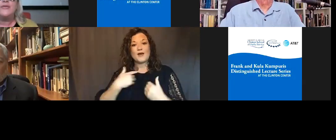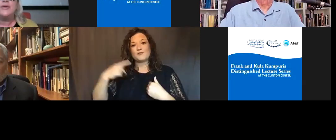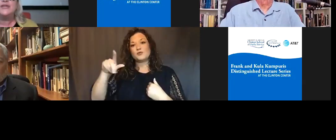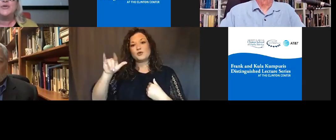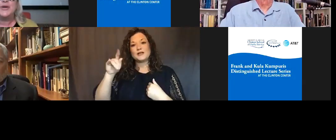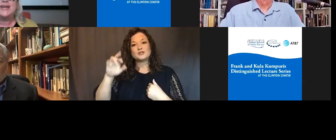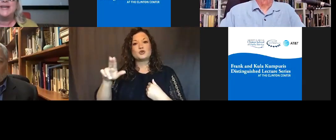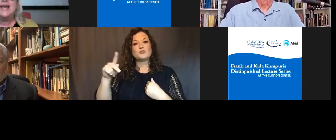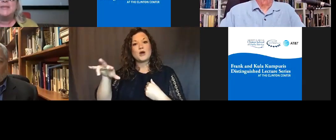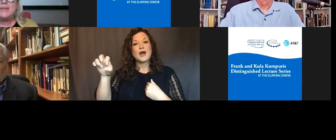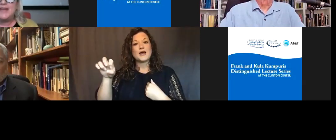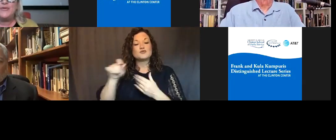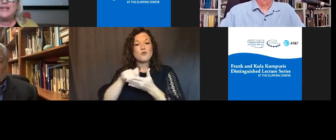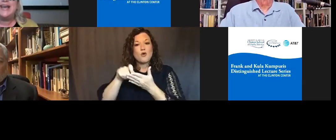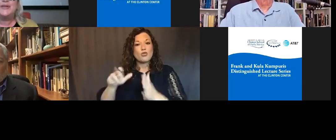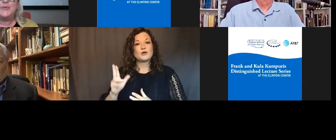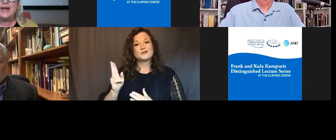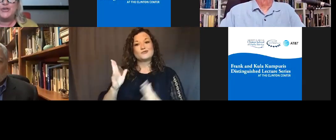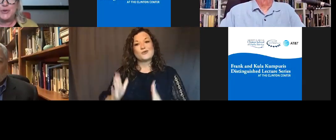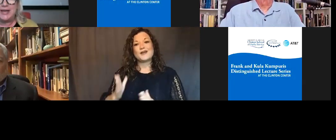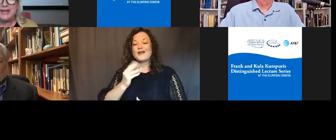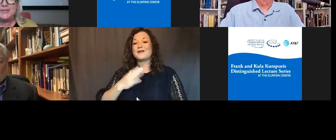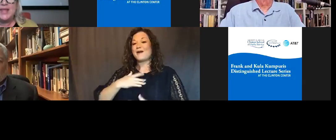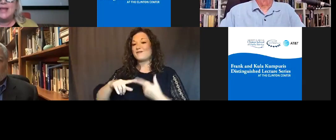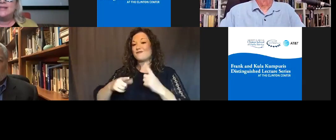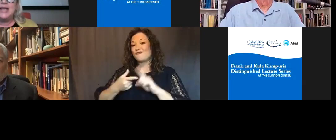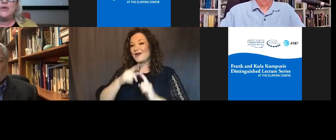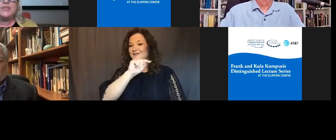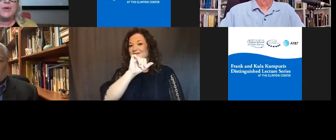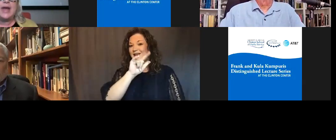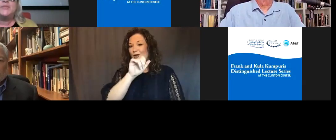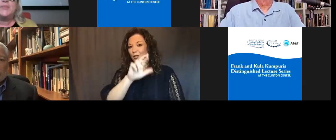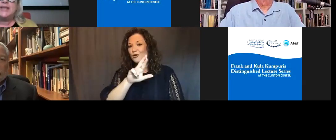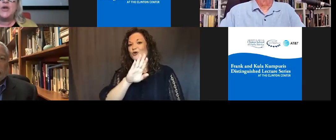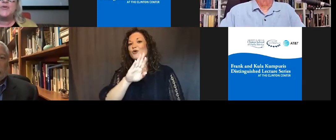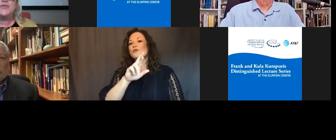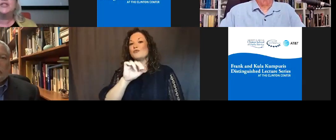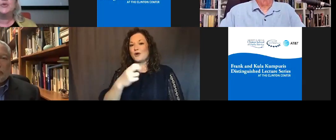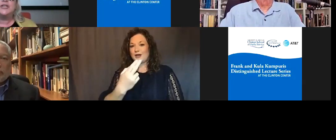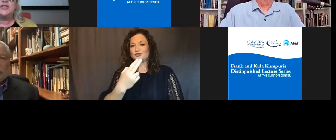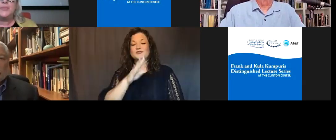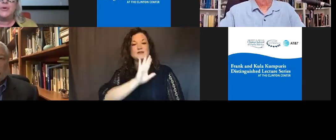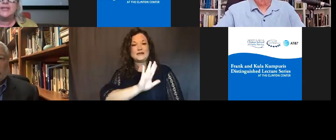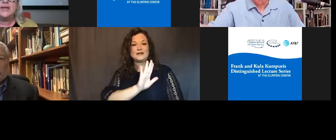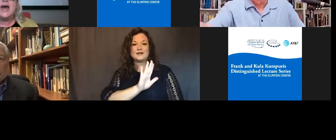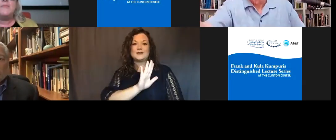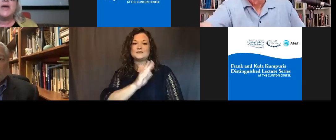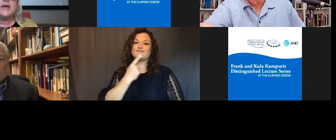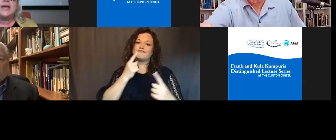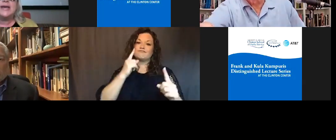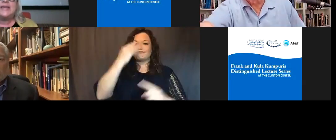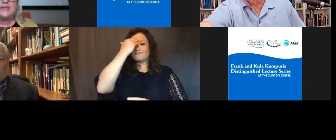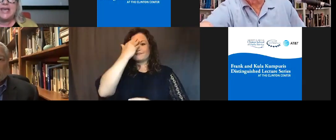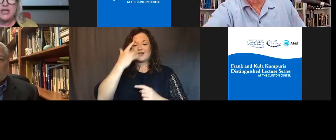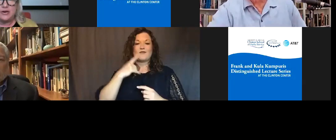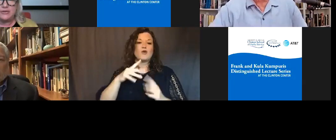author and historian and my friend Taylor Branch joining us. Taylor is perhaps best known for his trilogy of books, America